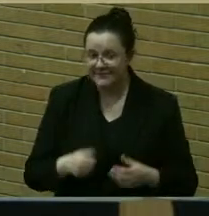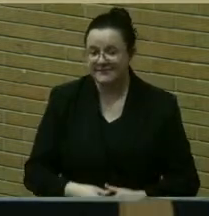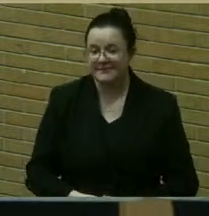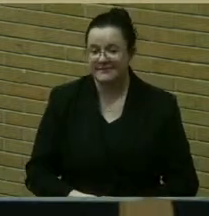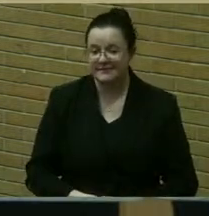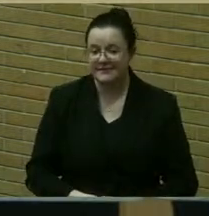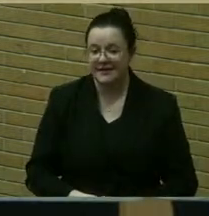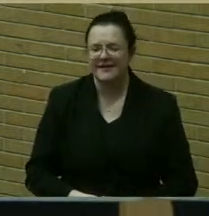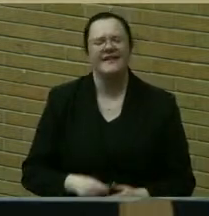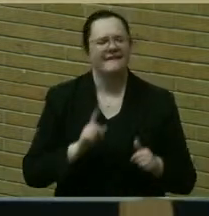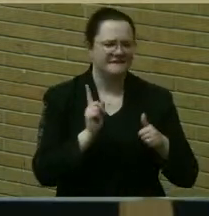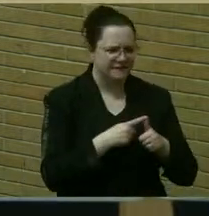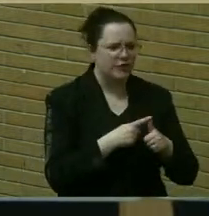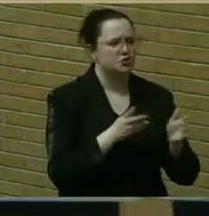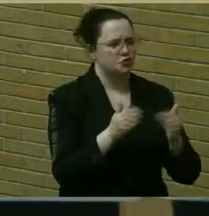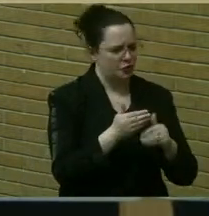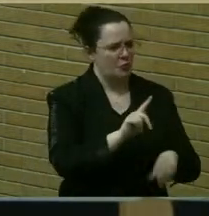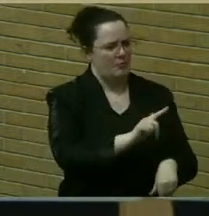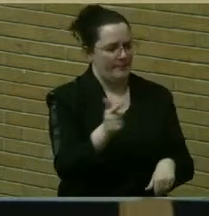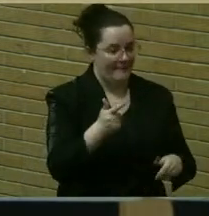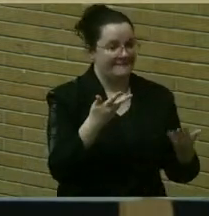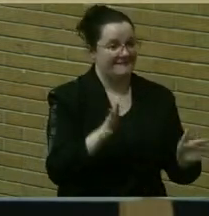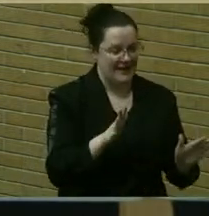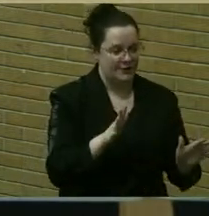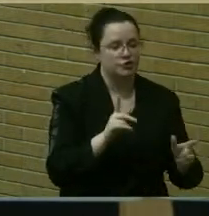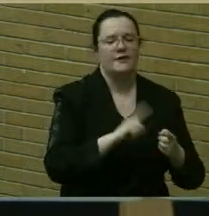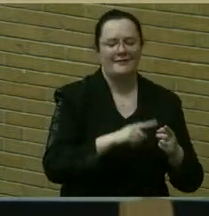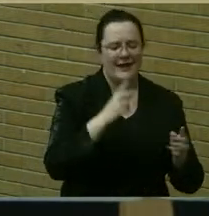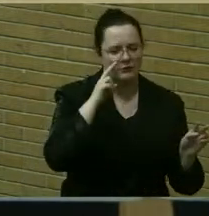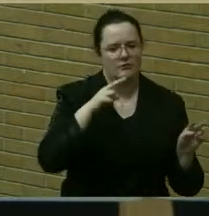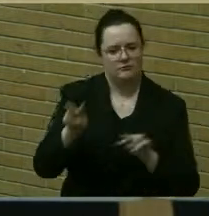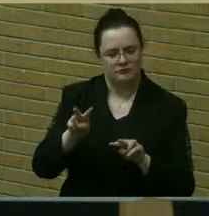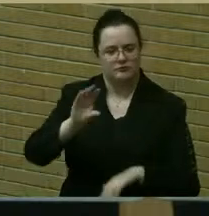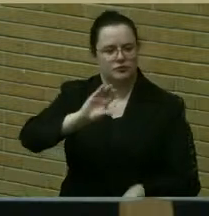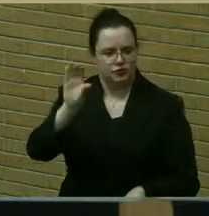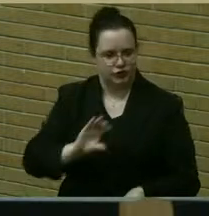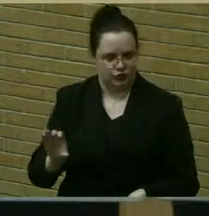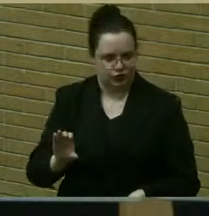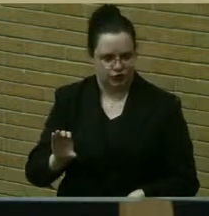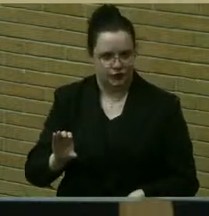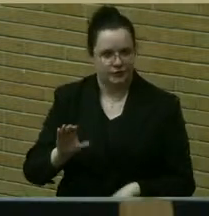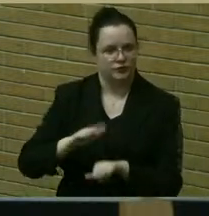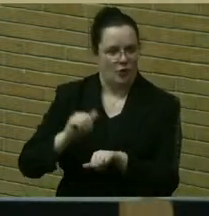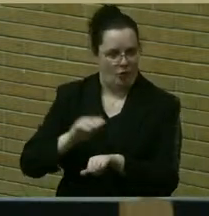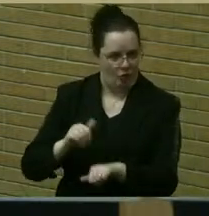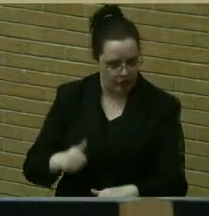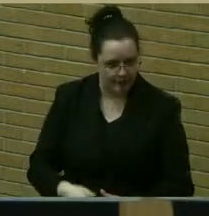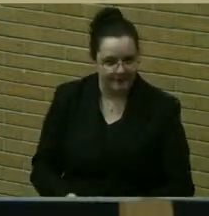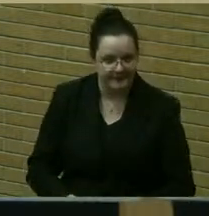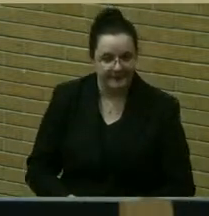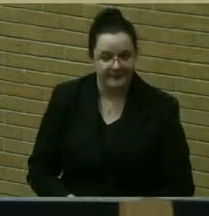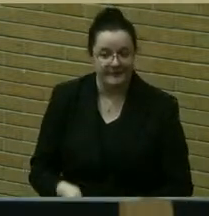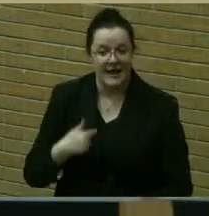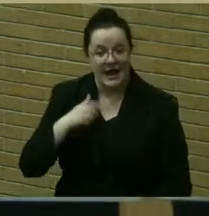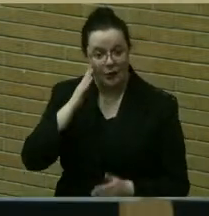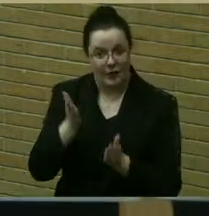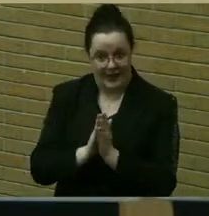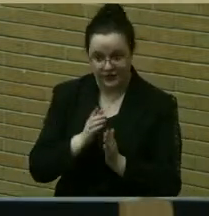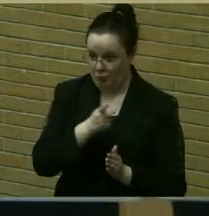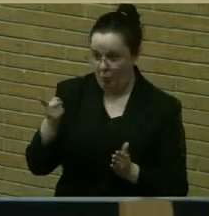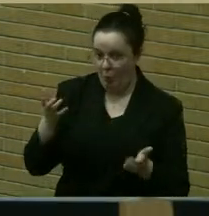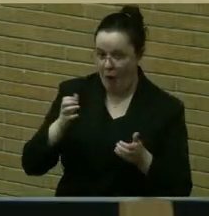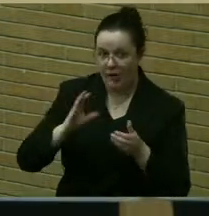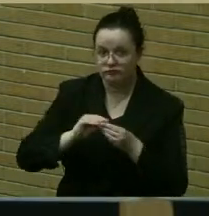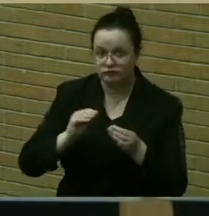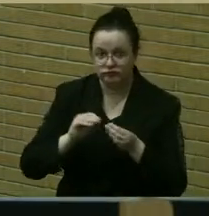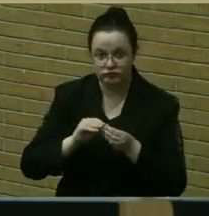we finish with the people in the room, I'll then move to people on Zoom. I will ask anybody that wants to participate